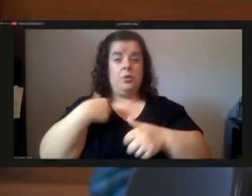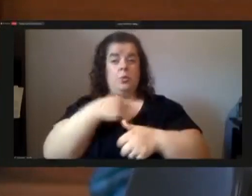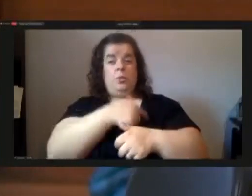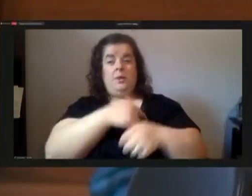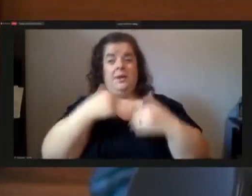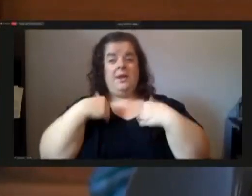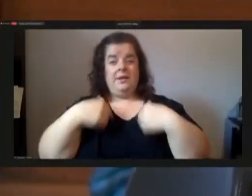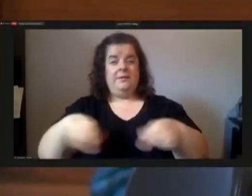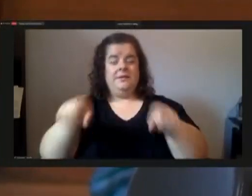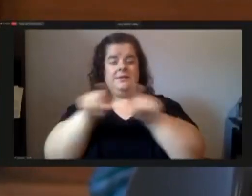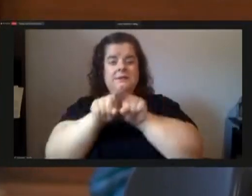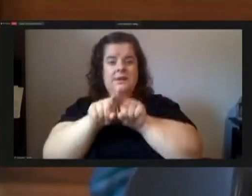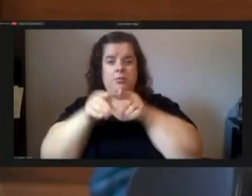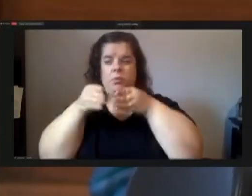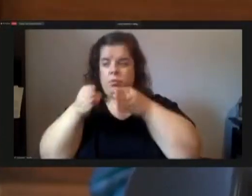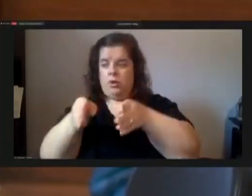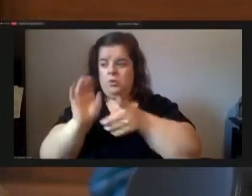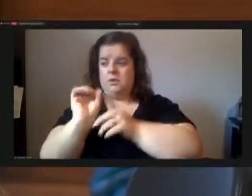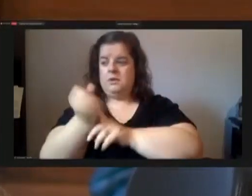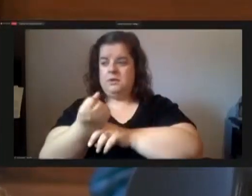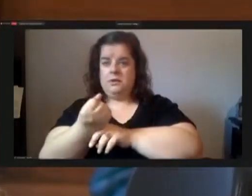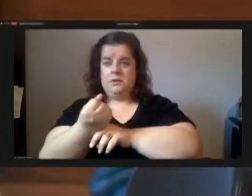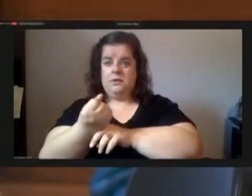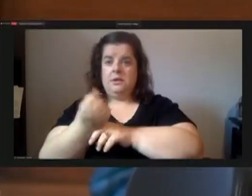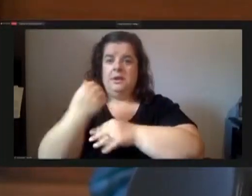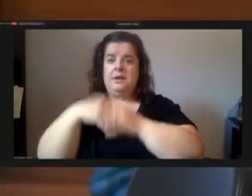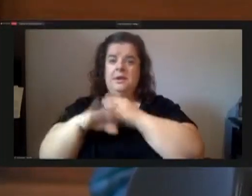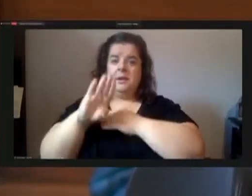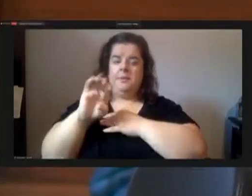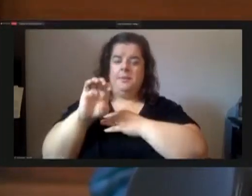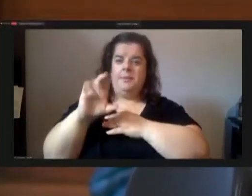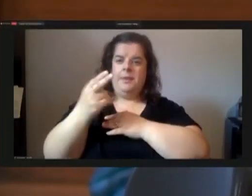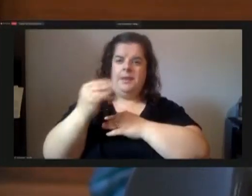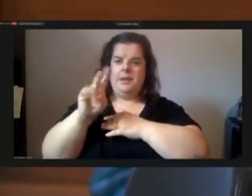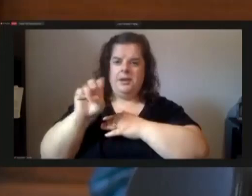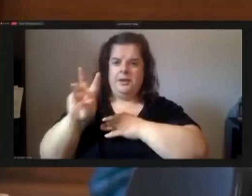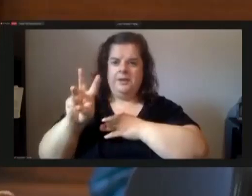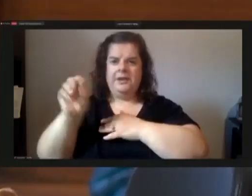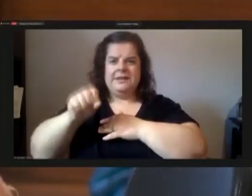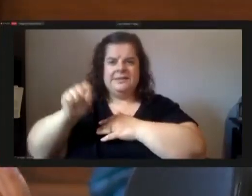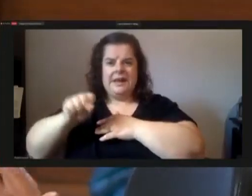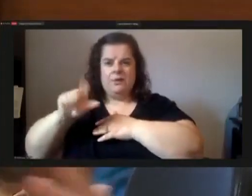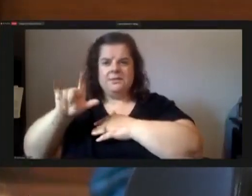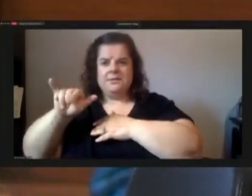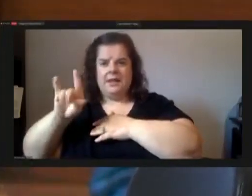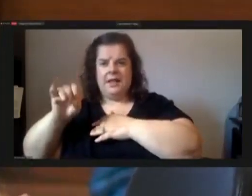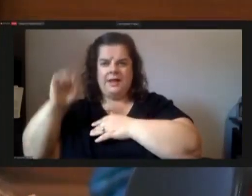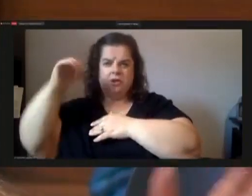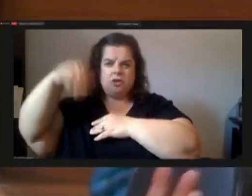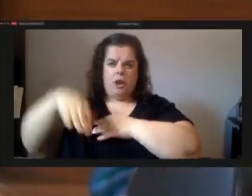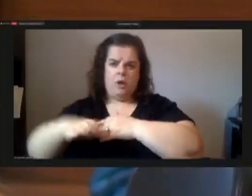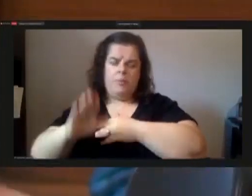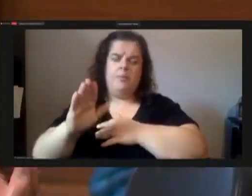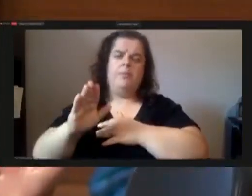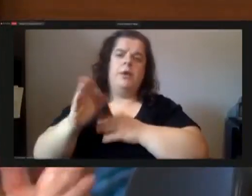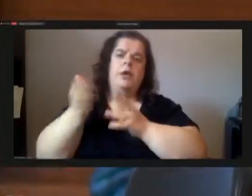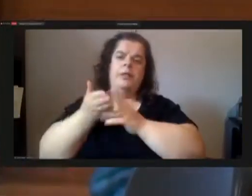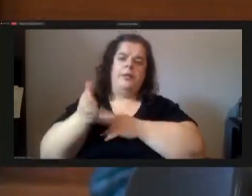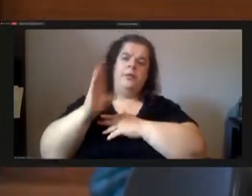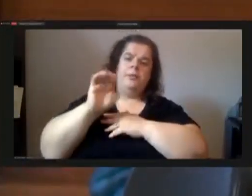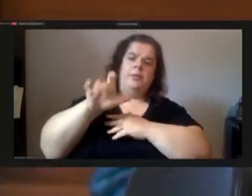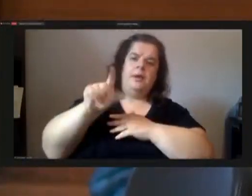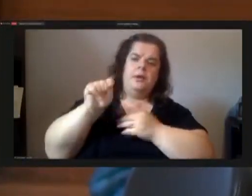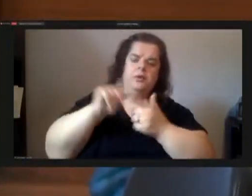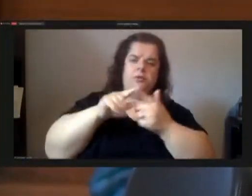road conditions and beach view south side slopes going up through belt to get to my